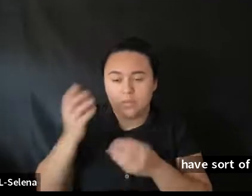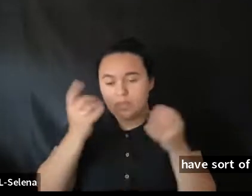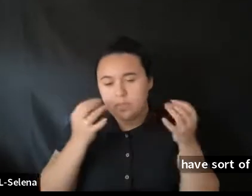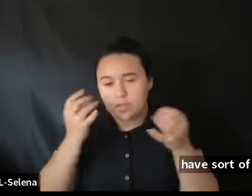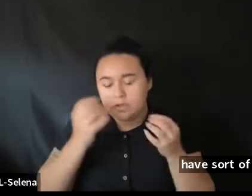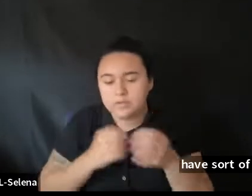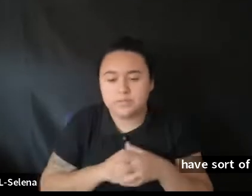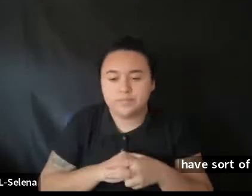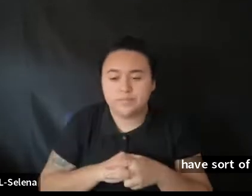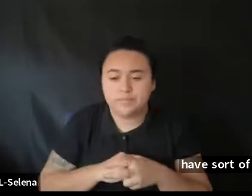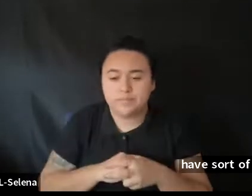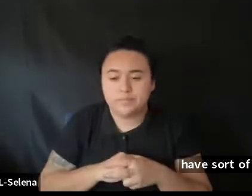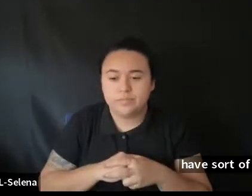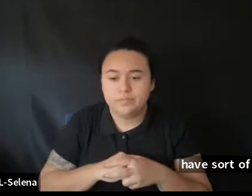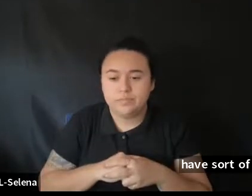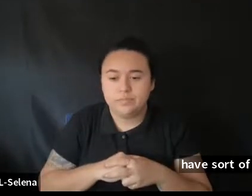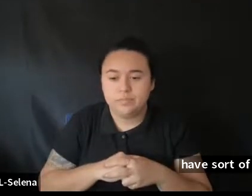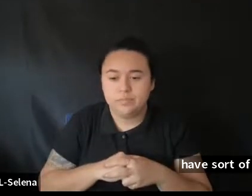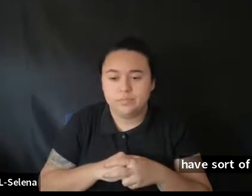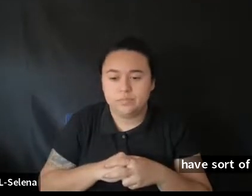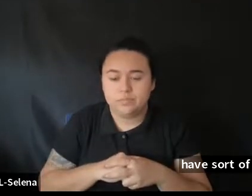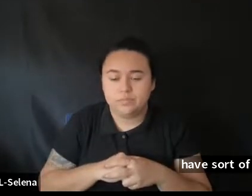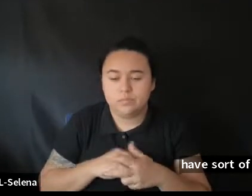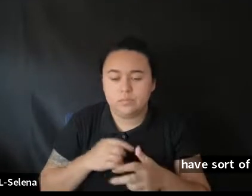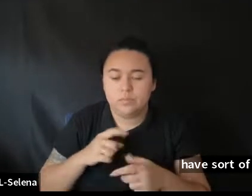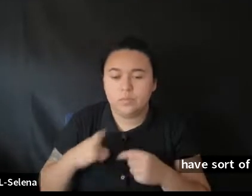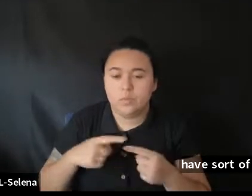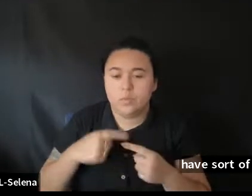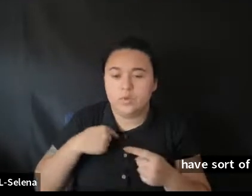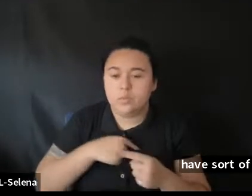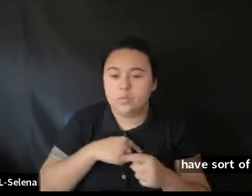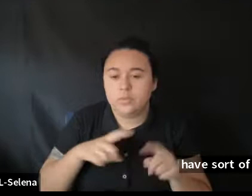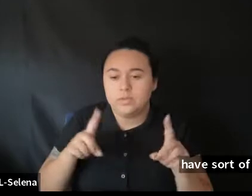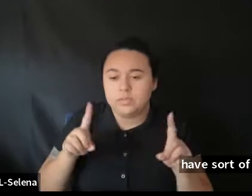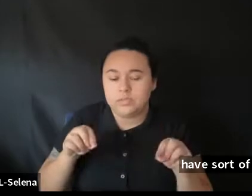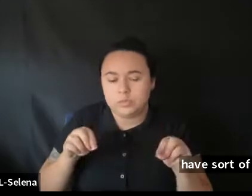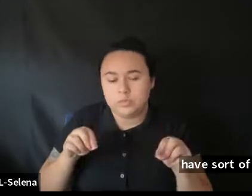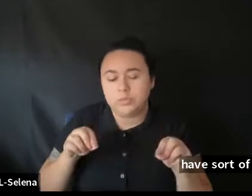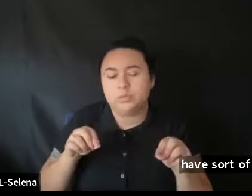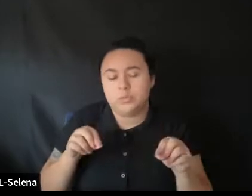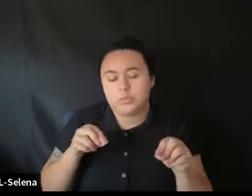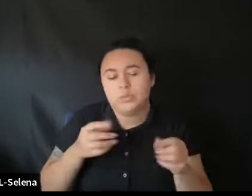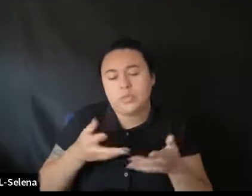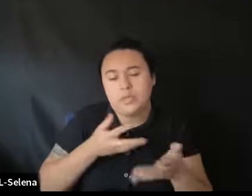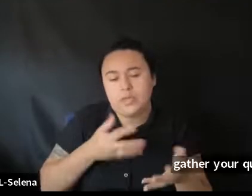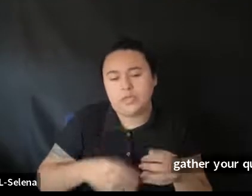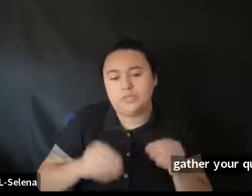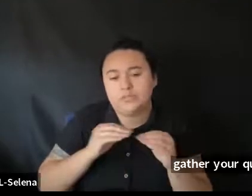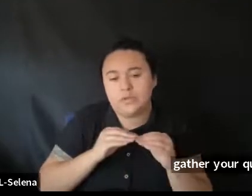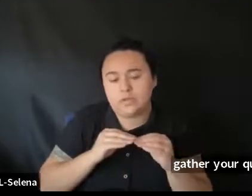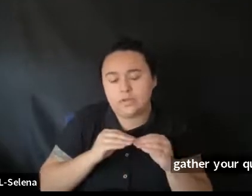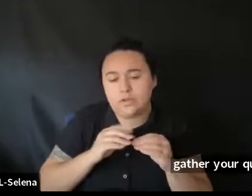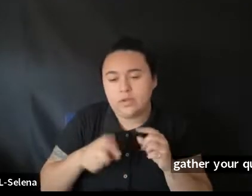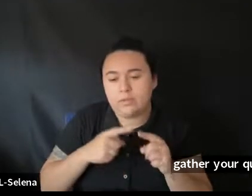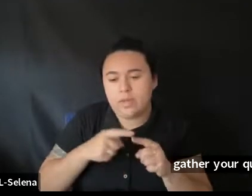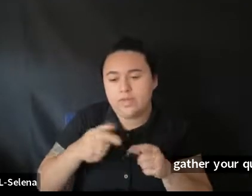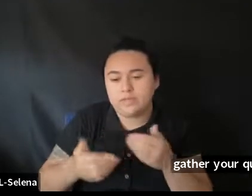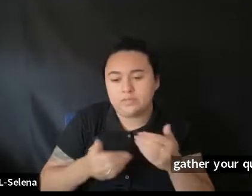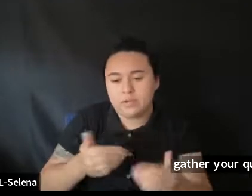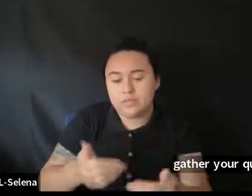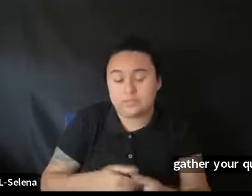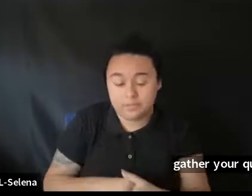when we do, you know, engage further about the processes.